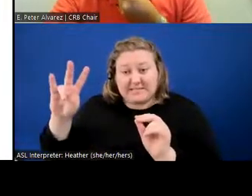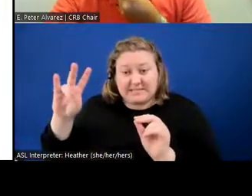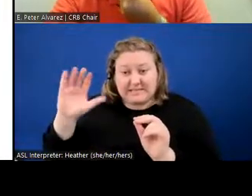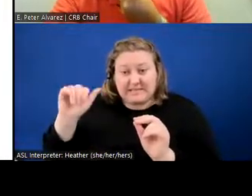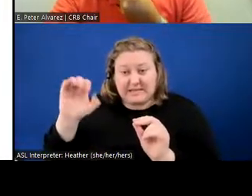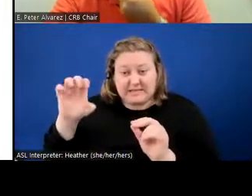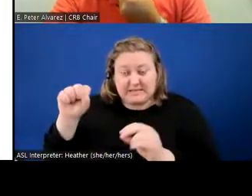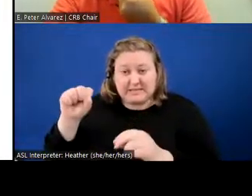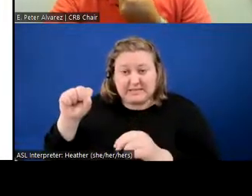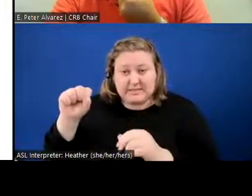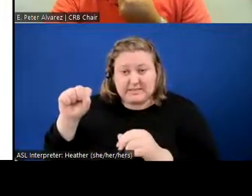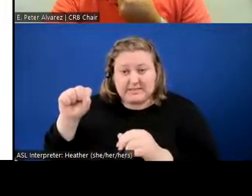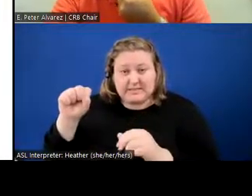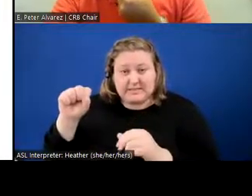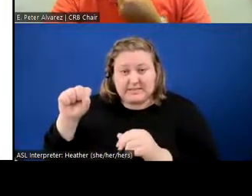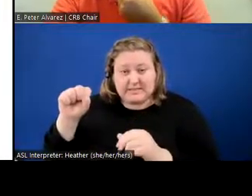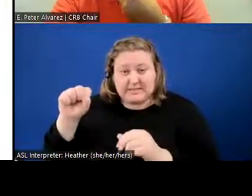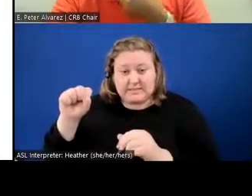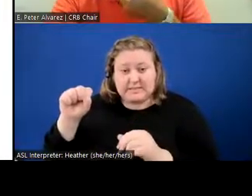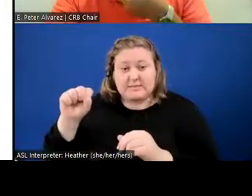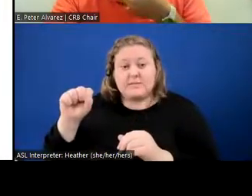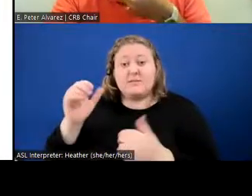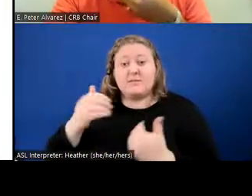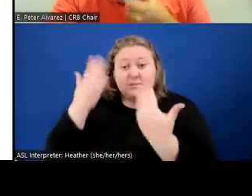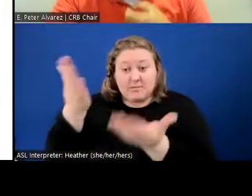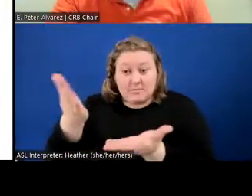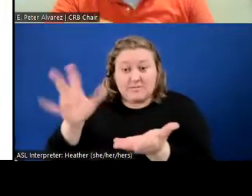Seven cases were dismissed.